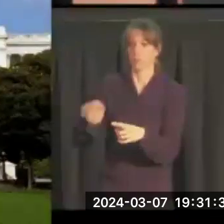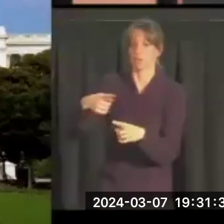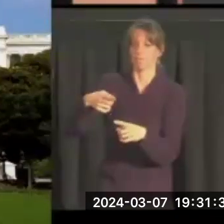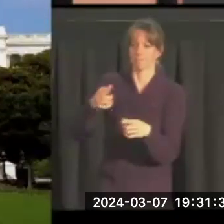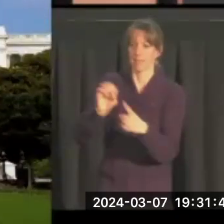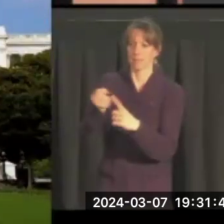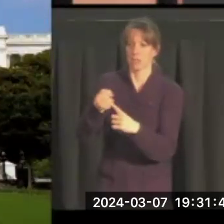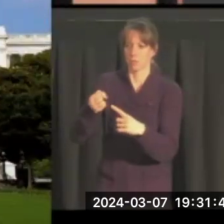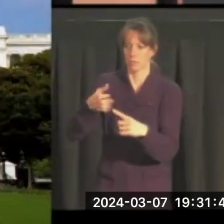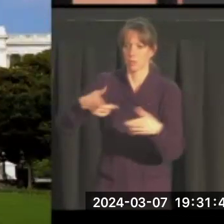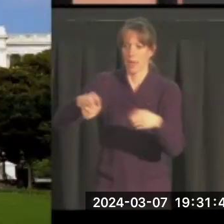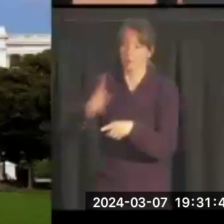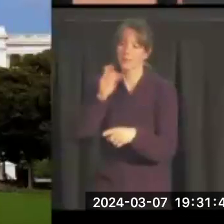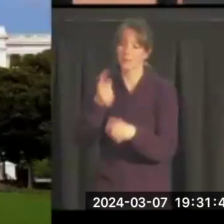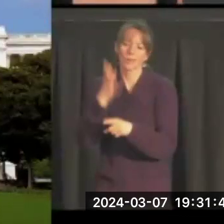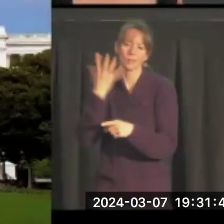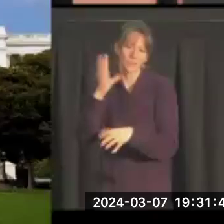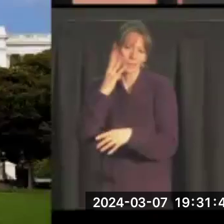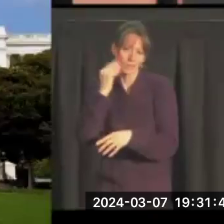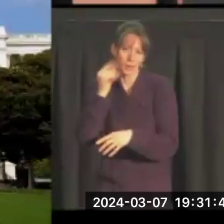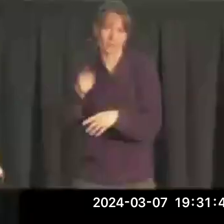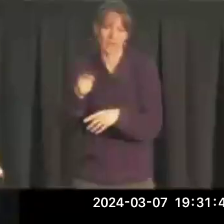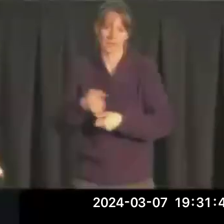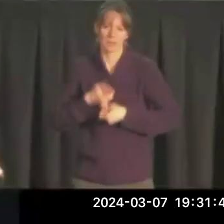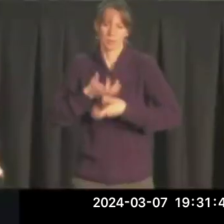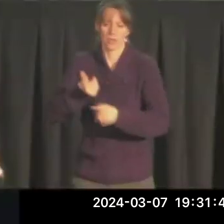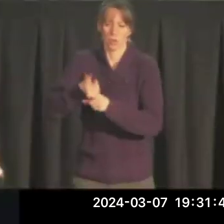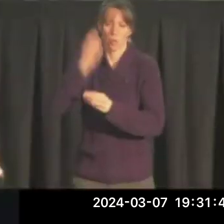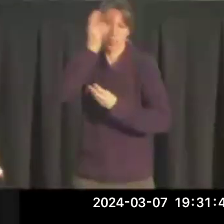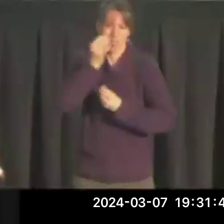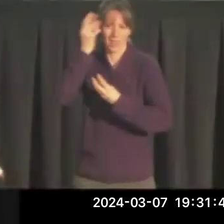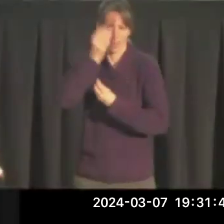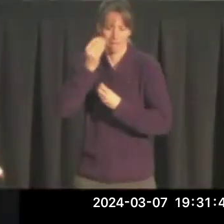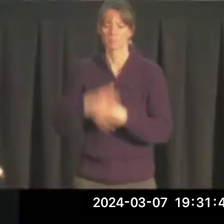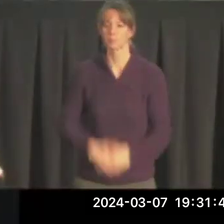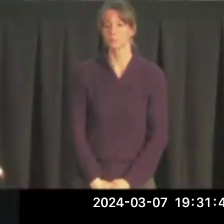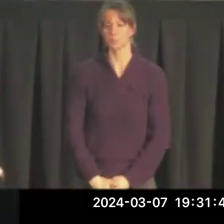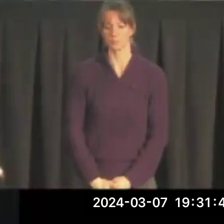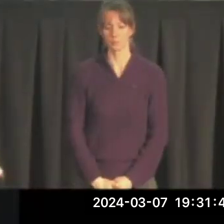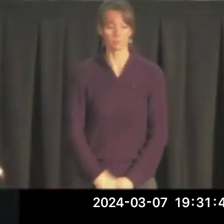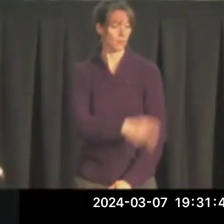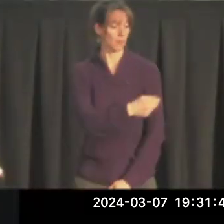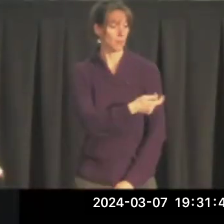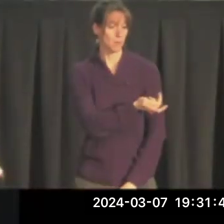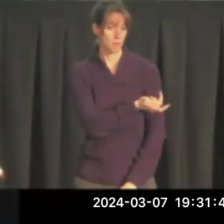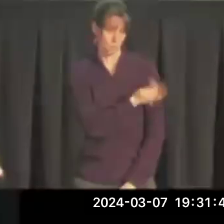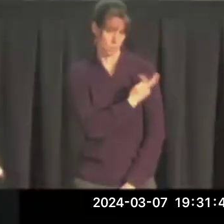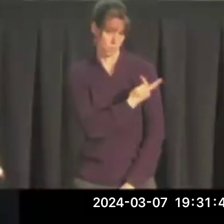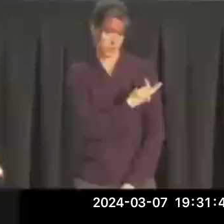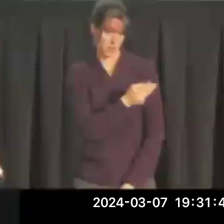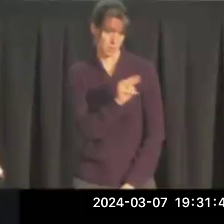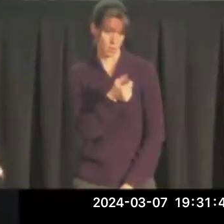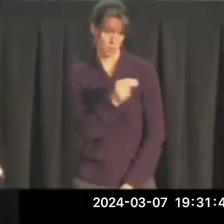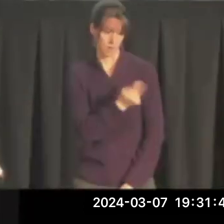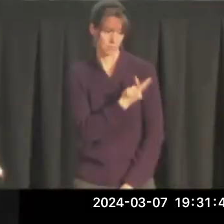any historian because he lived through it. This conveys his own thinking. We decided, Maureen and I,